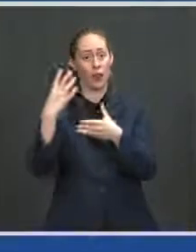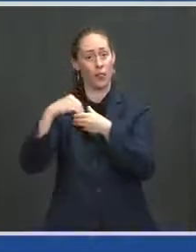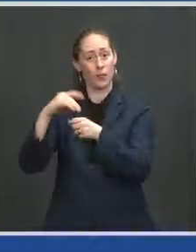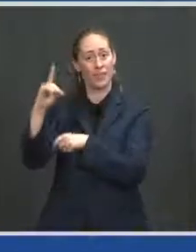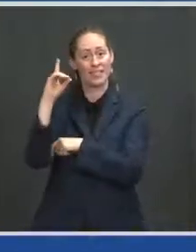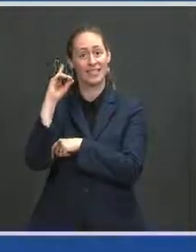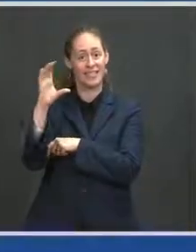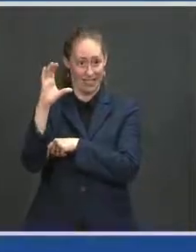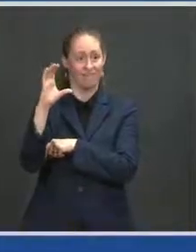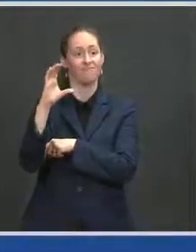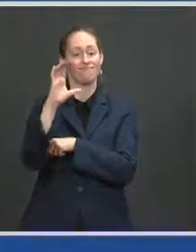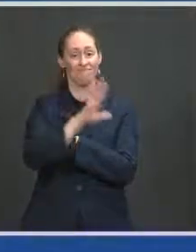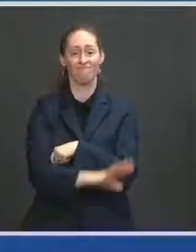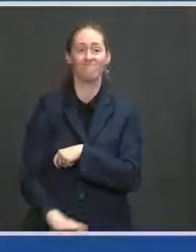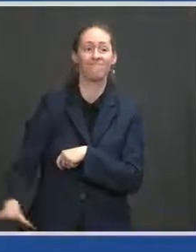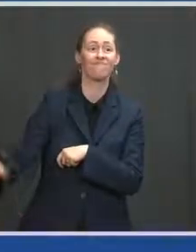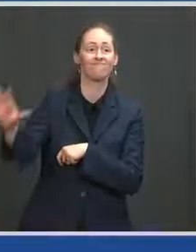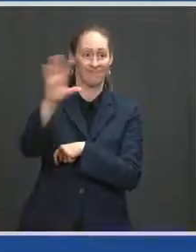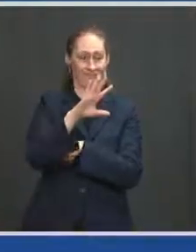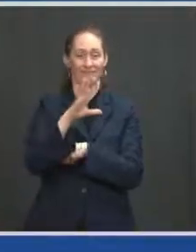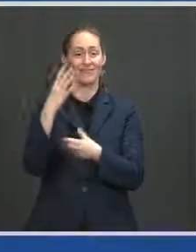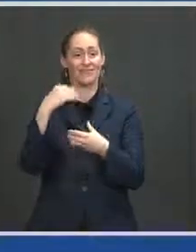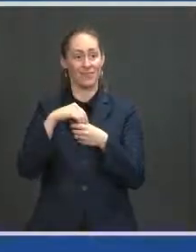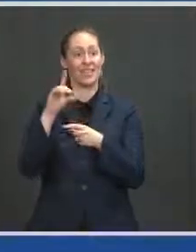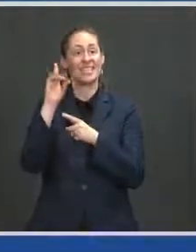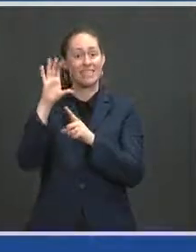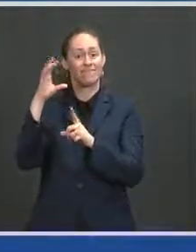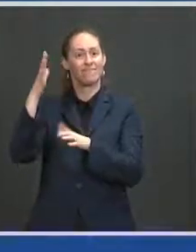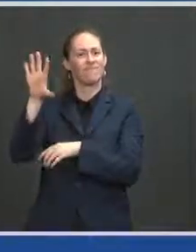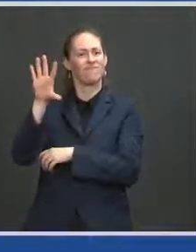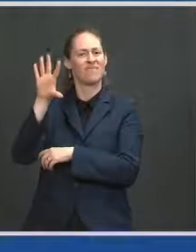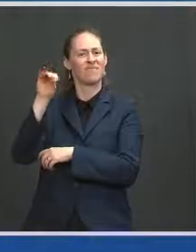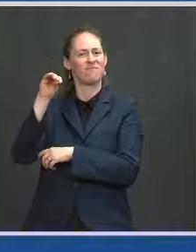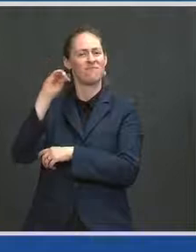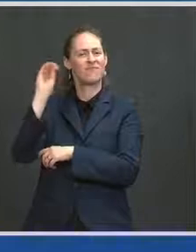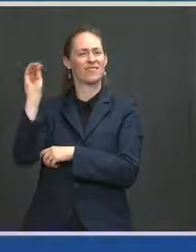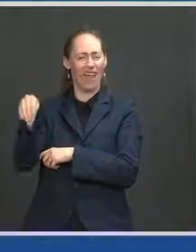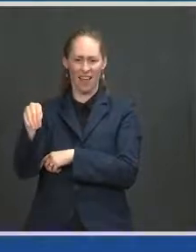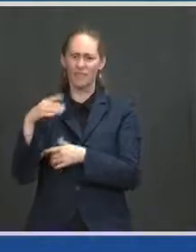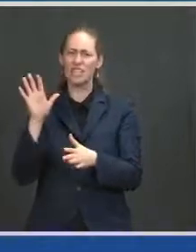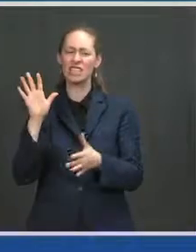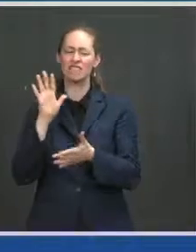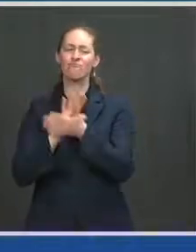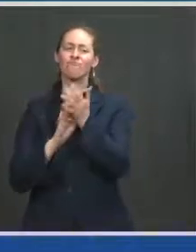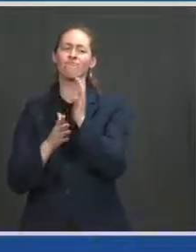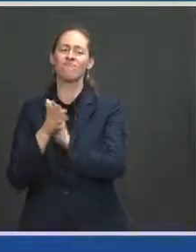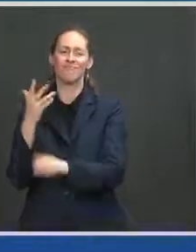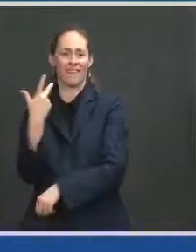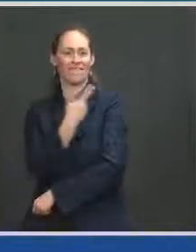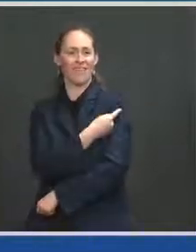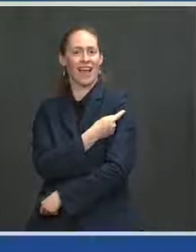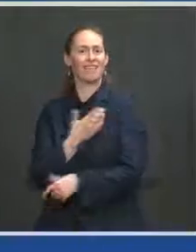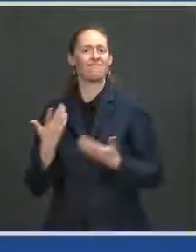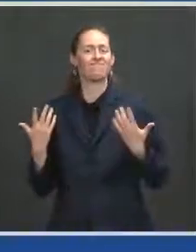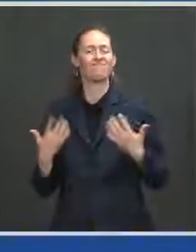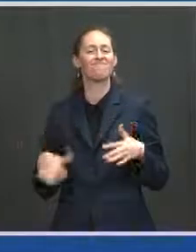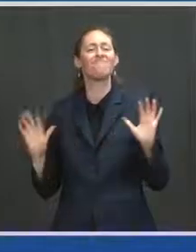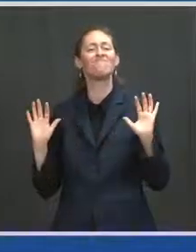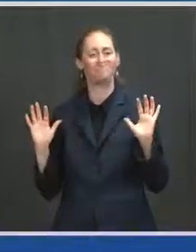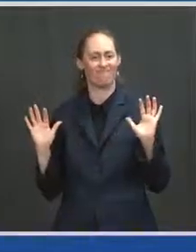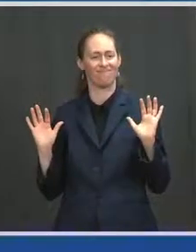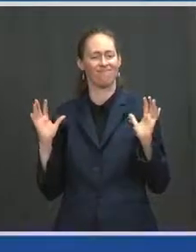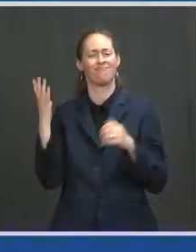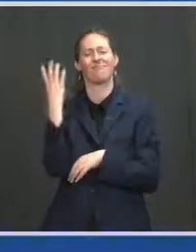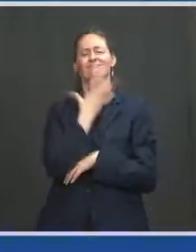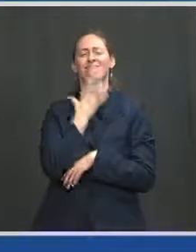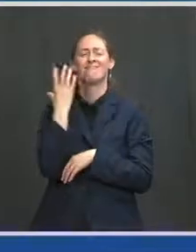percent of adults being fully vaccinated in their jurisdictions. And it's clearer than ever, the more people we get